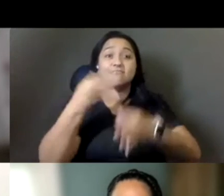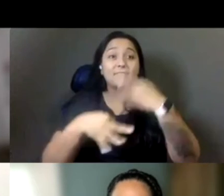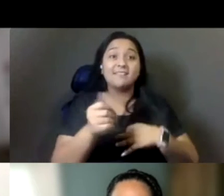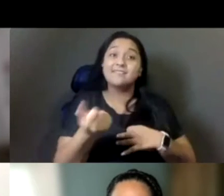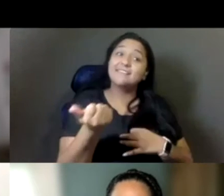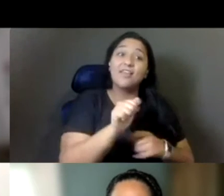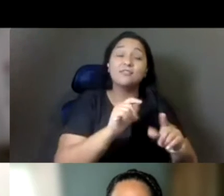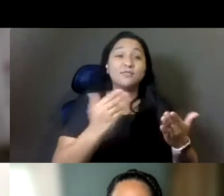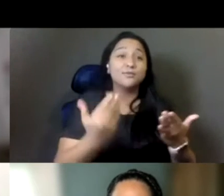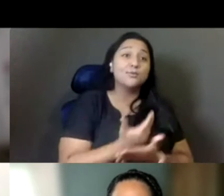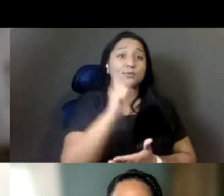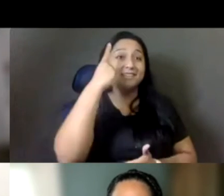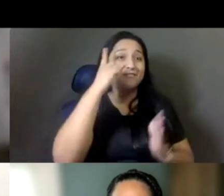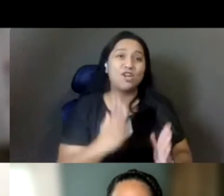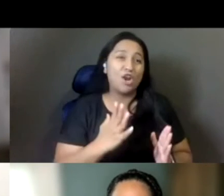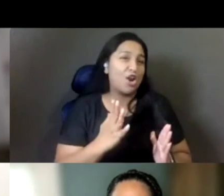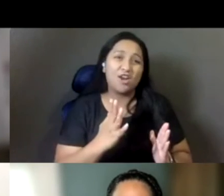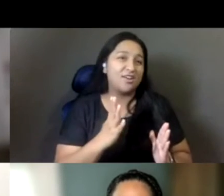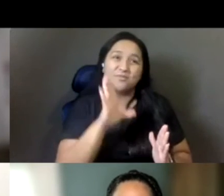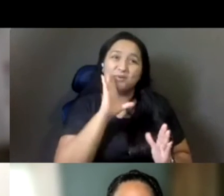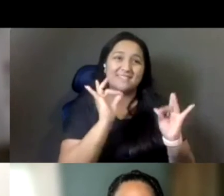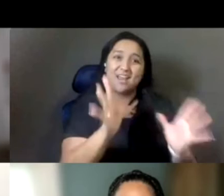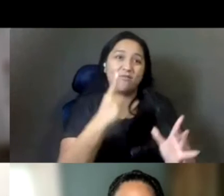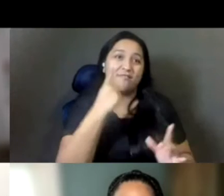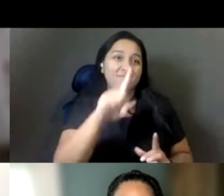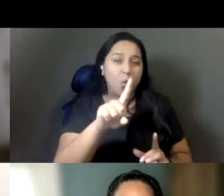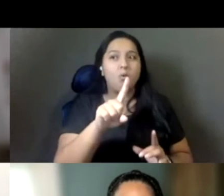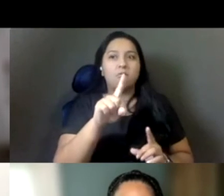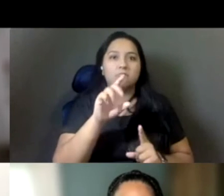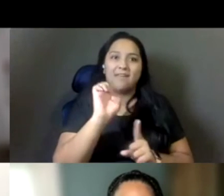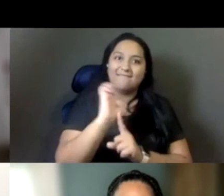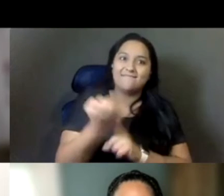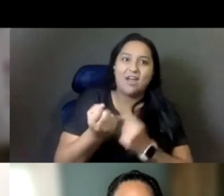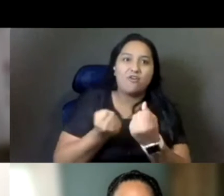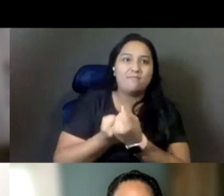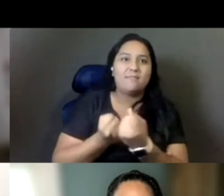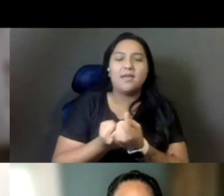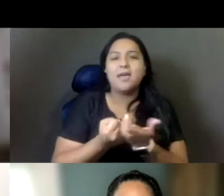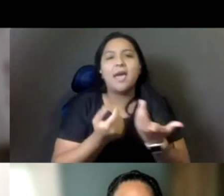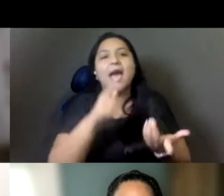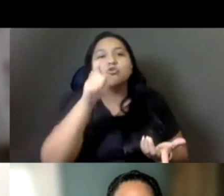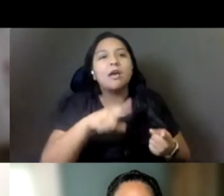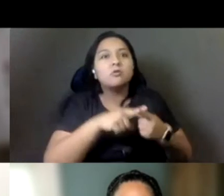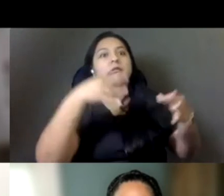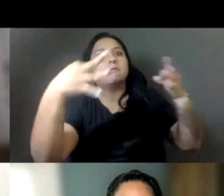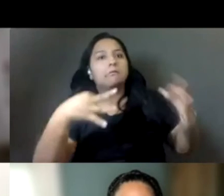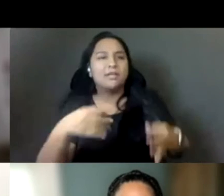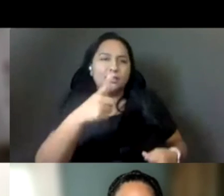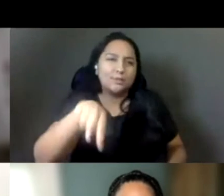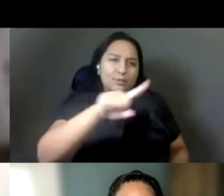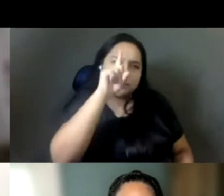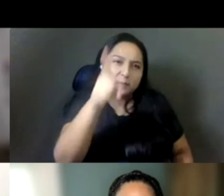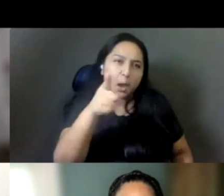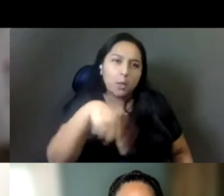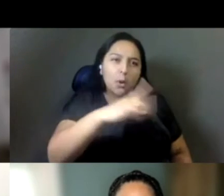I don't have to probably do a lot of explaining on why that is to you all. Um, y'all are a smart bunch of people, um, people who are very engaged